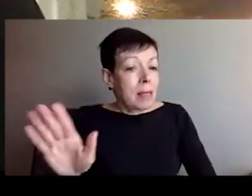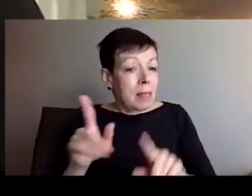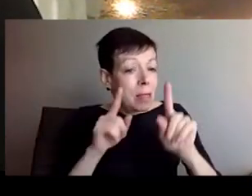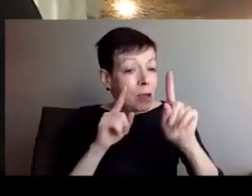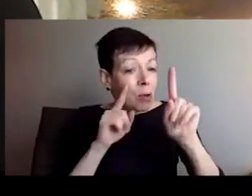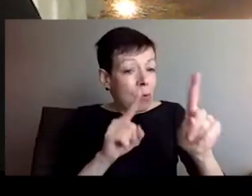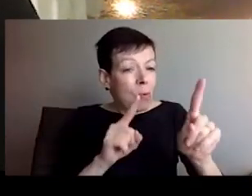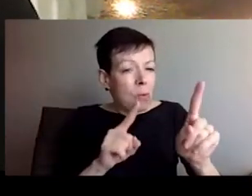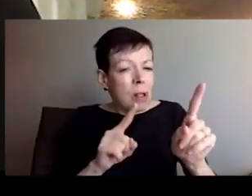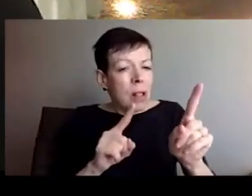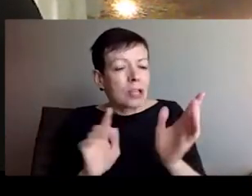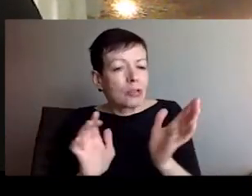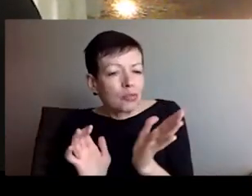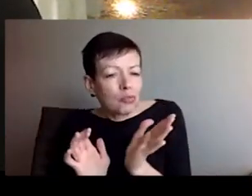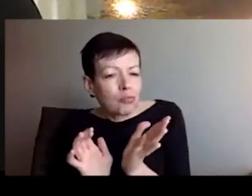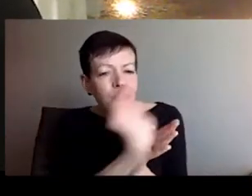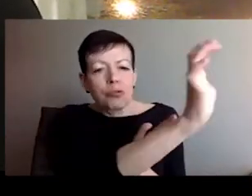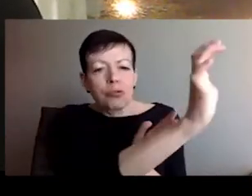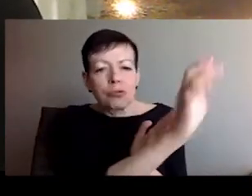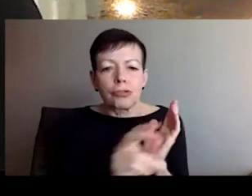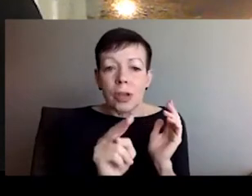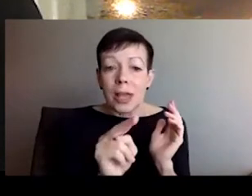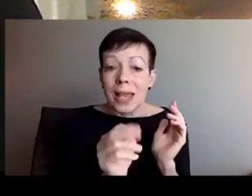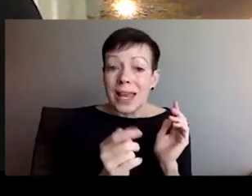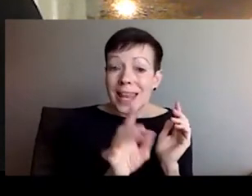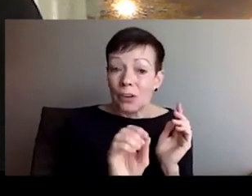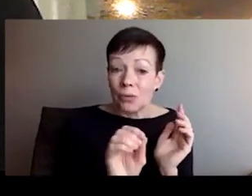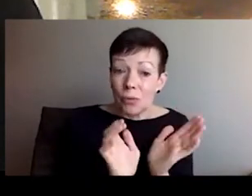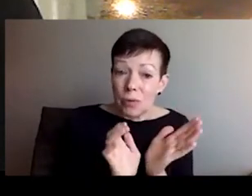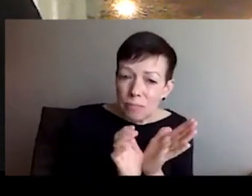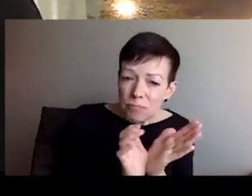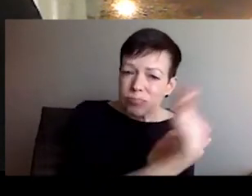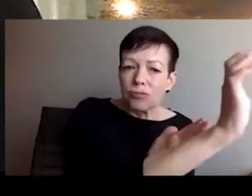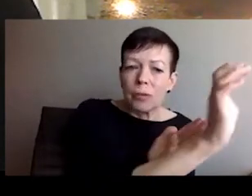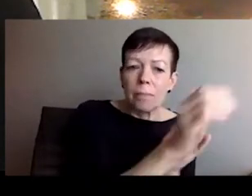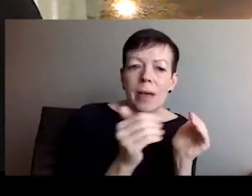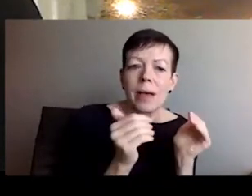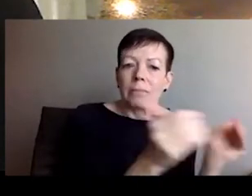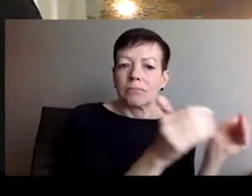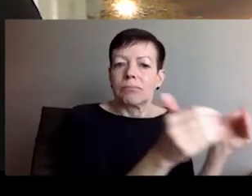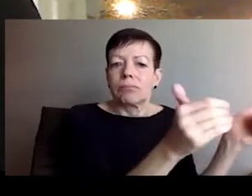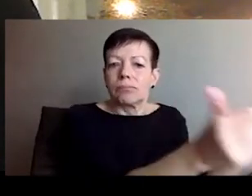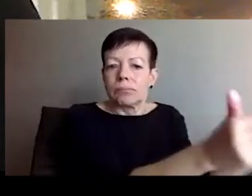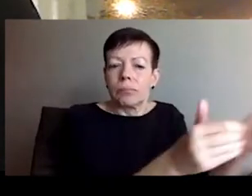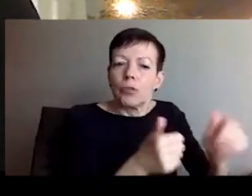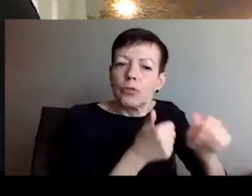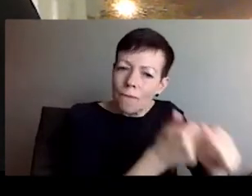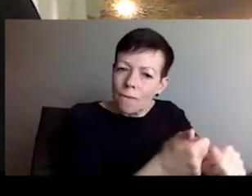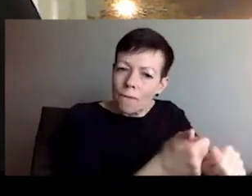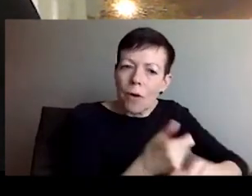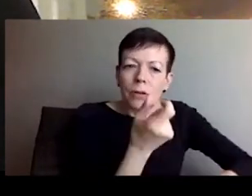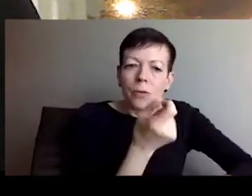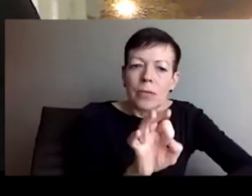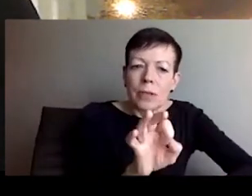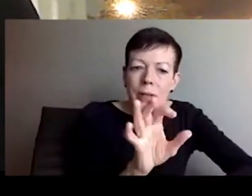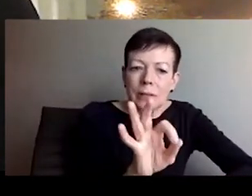there are no end for this war, for this war.